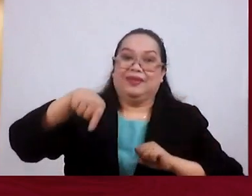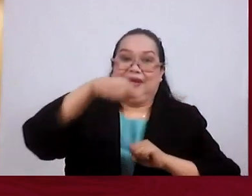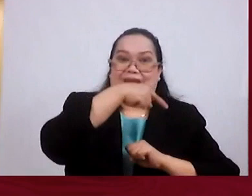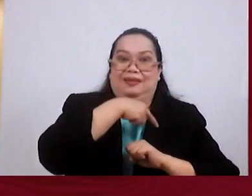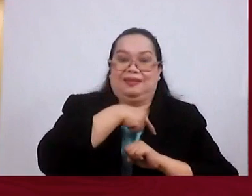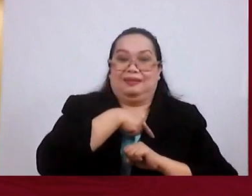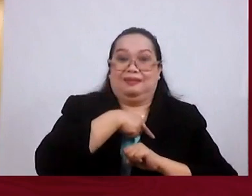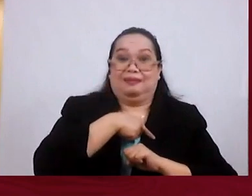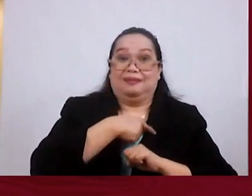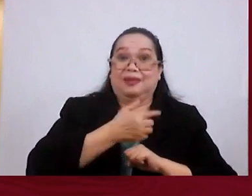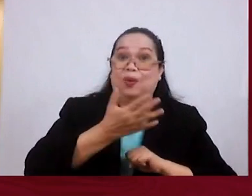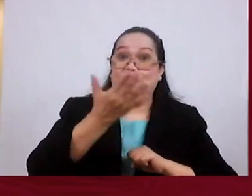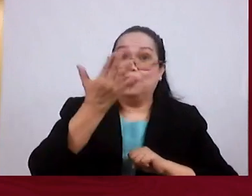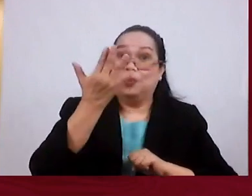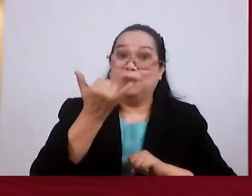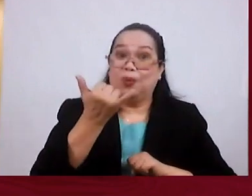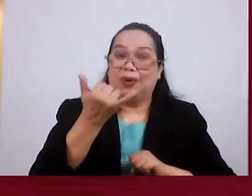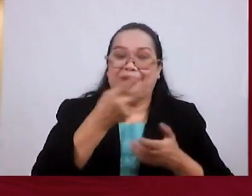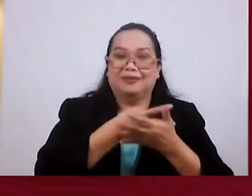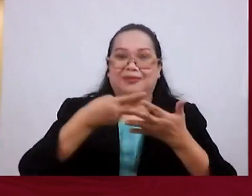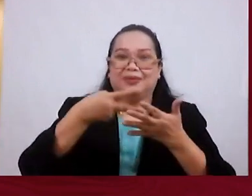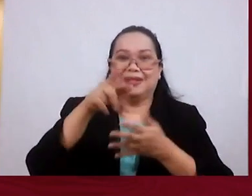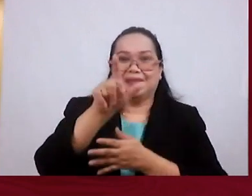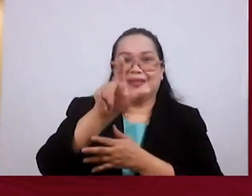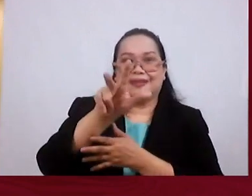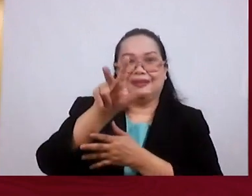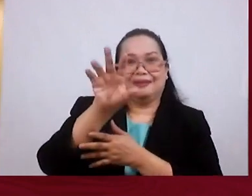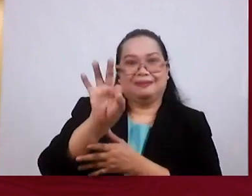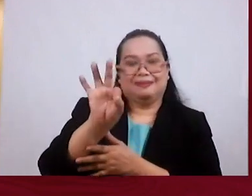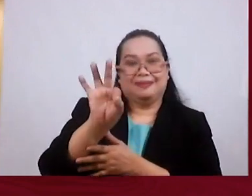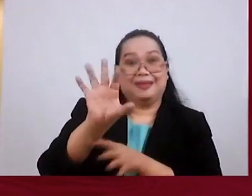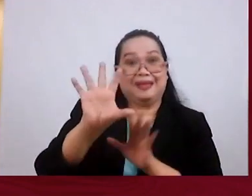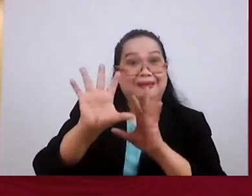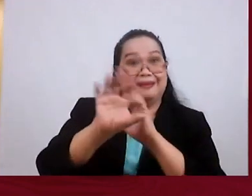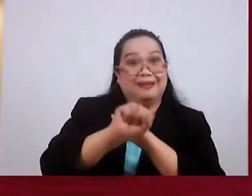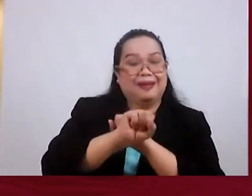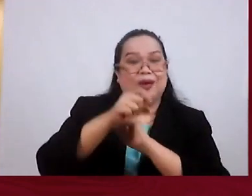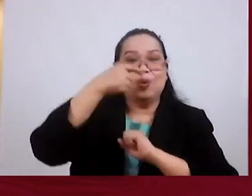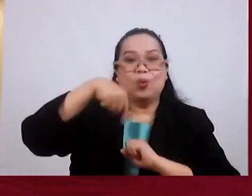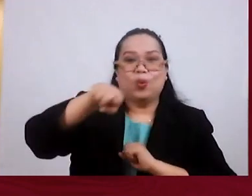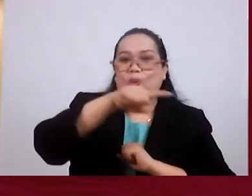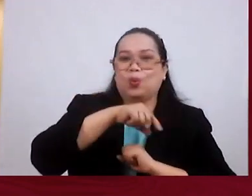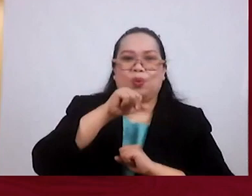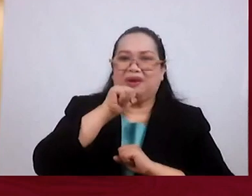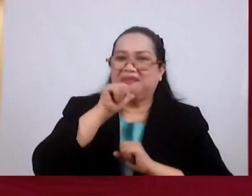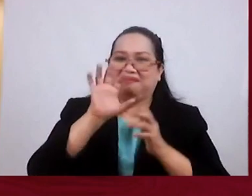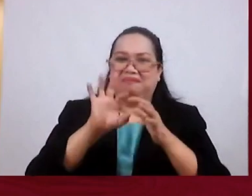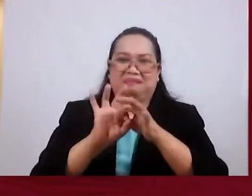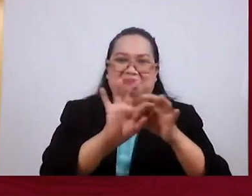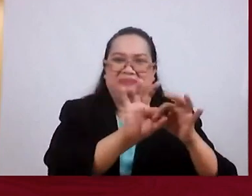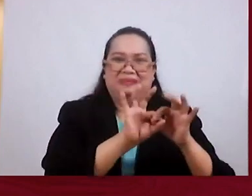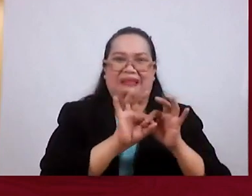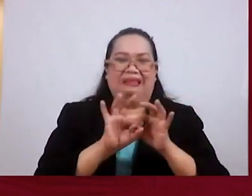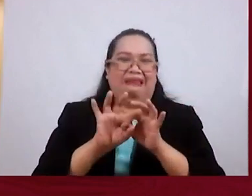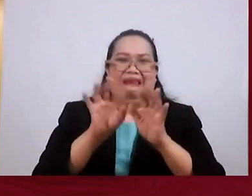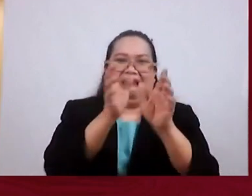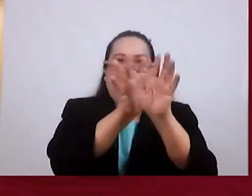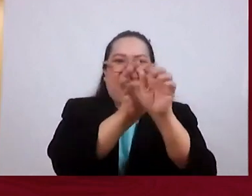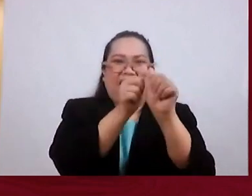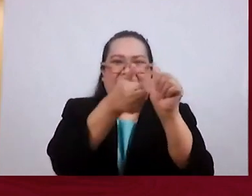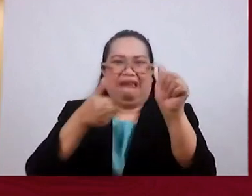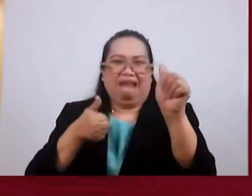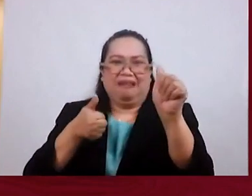That's Why Verse 39 Ends With This For We Are Not Of Those Who Shrink Back